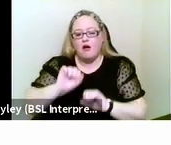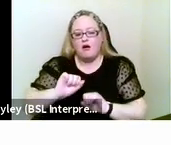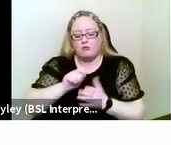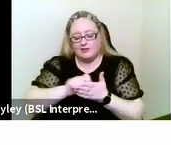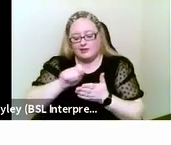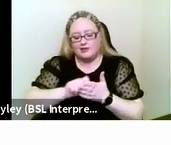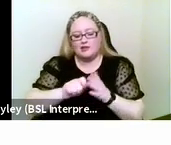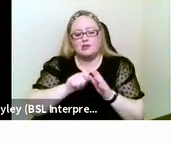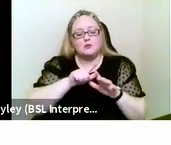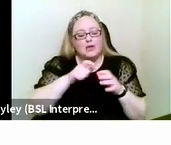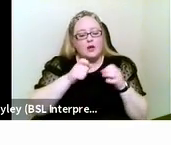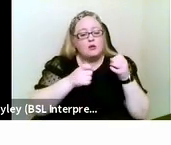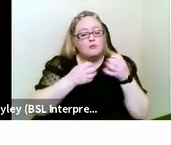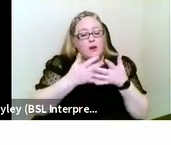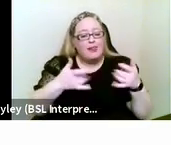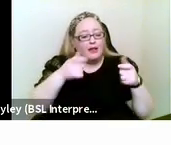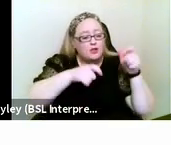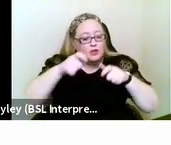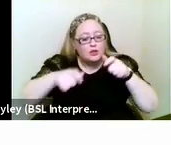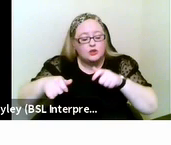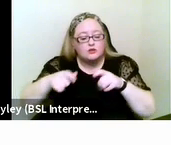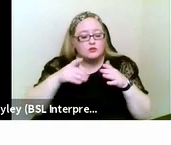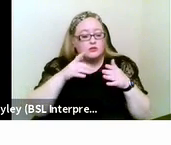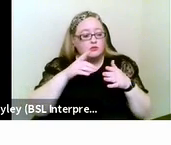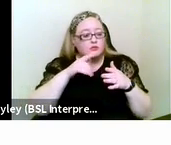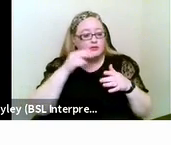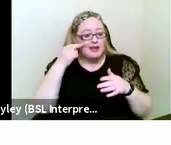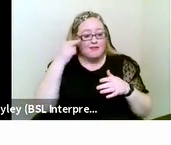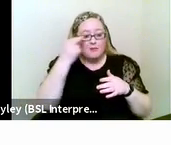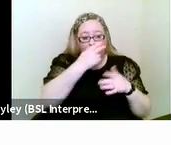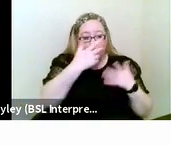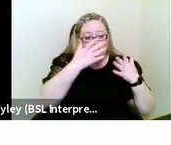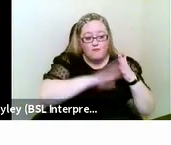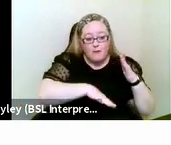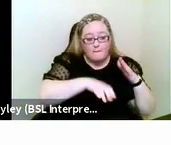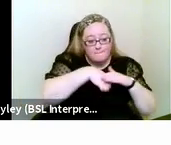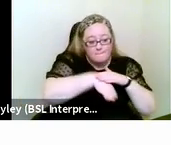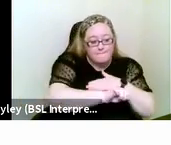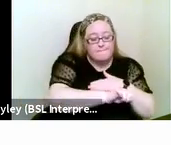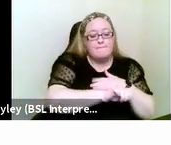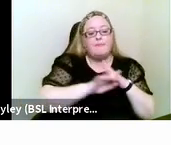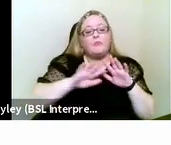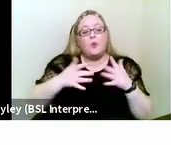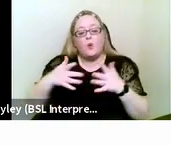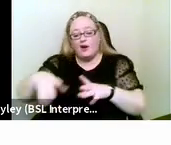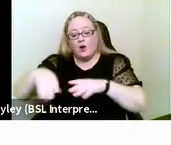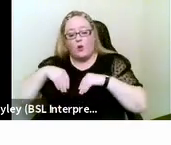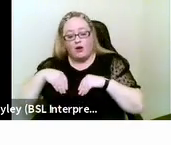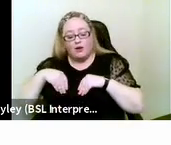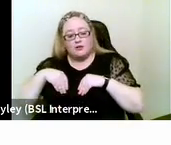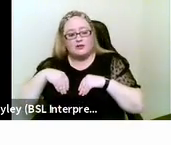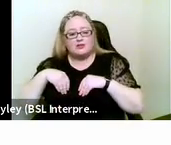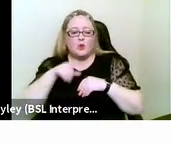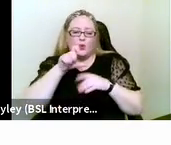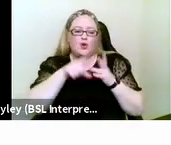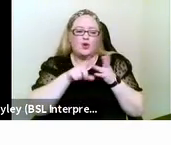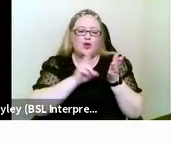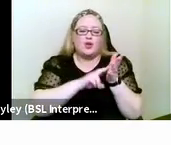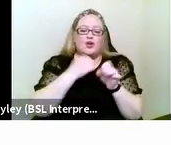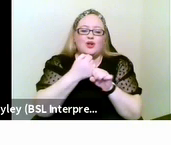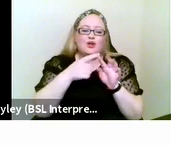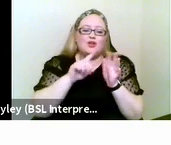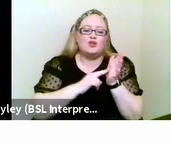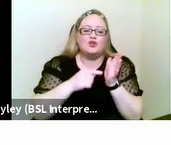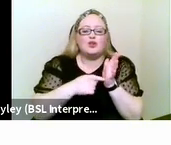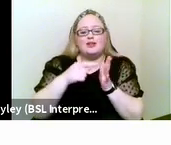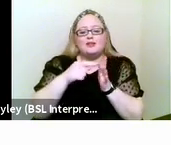into whether the impairment is congenital or acquired. So by congenital, we simply mean, of course, present at birth.